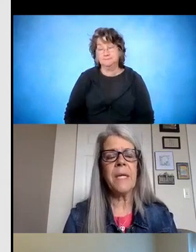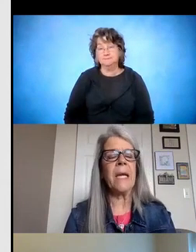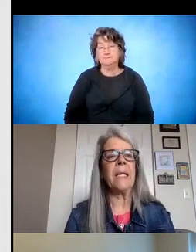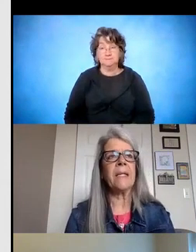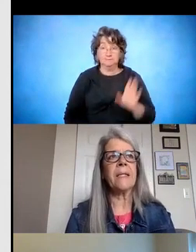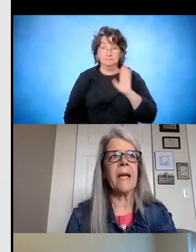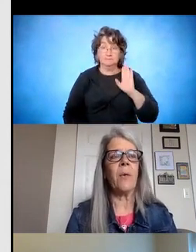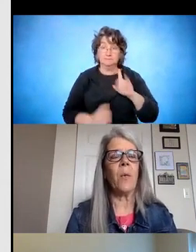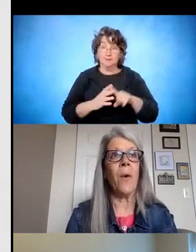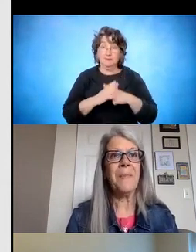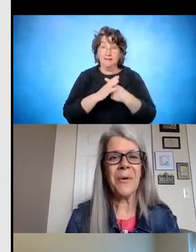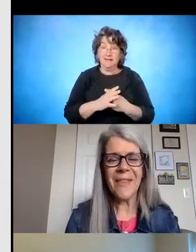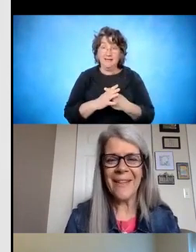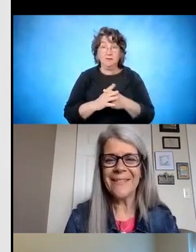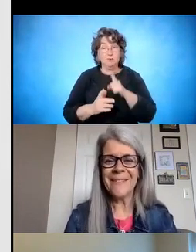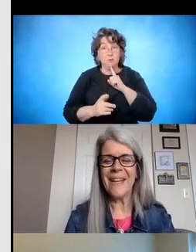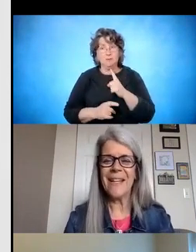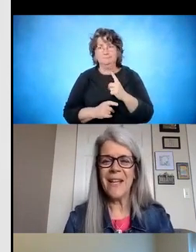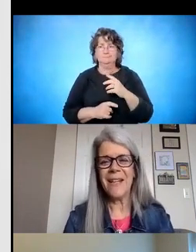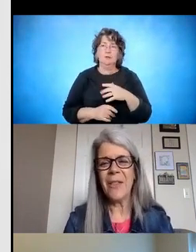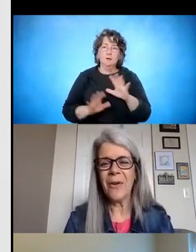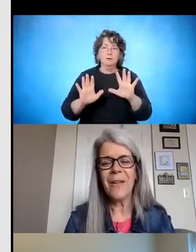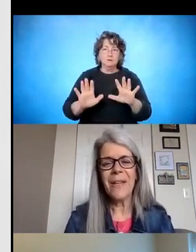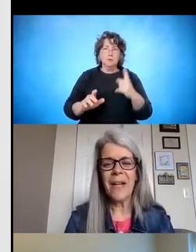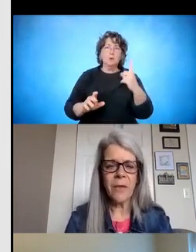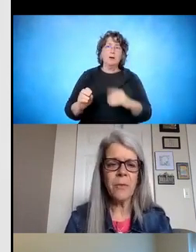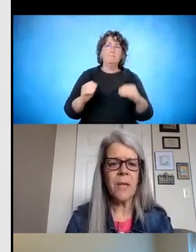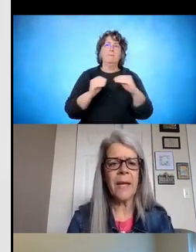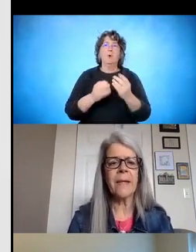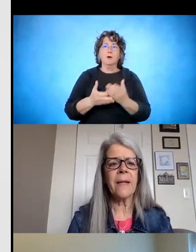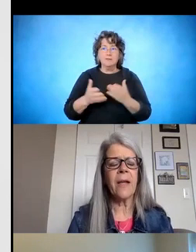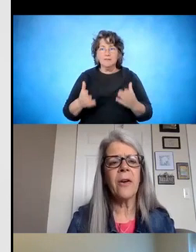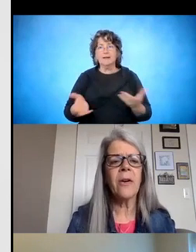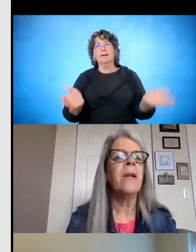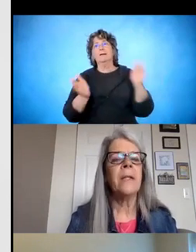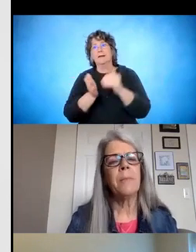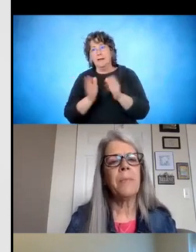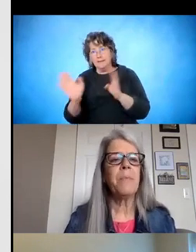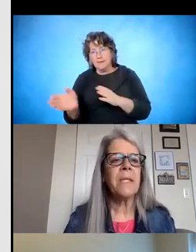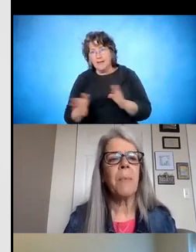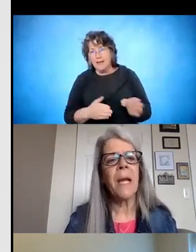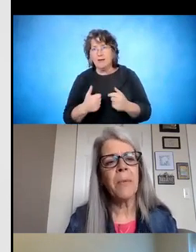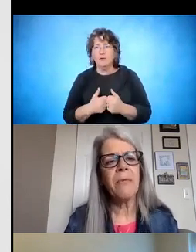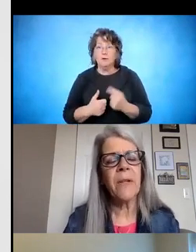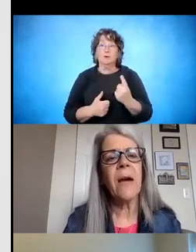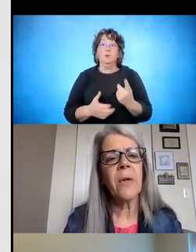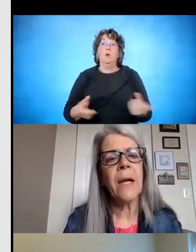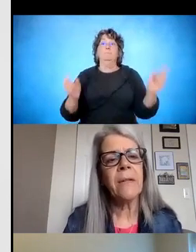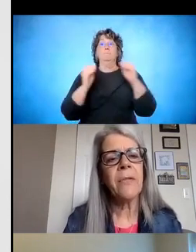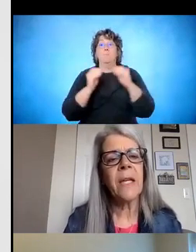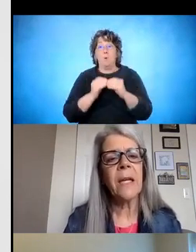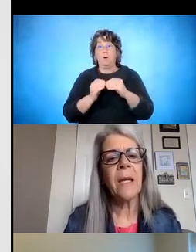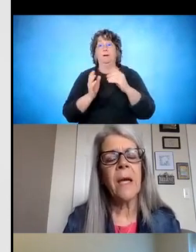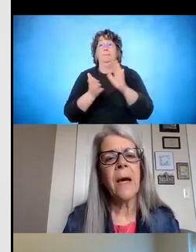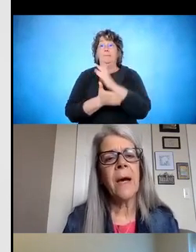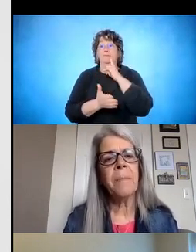began as that one more thing, that another plan, another piece of paper to fill out kind